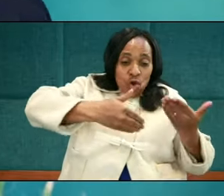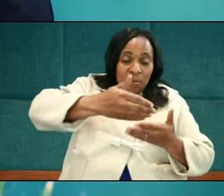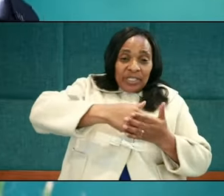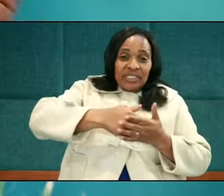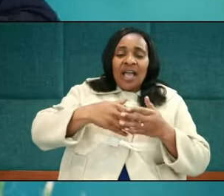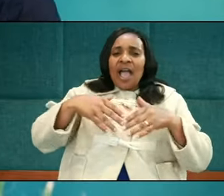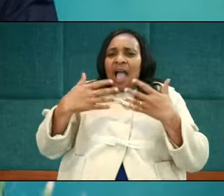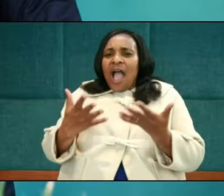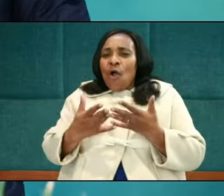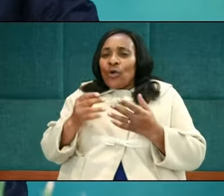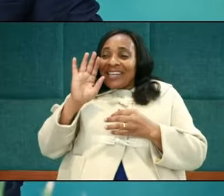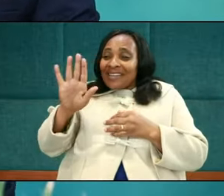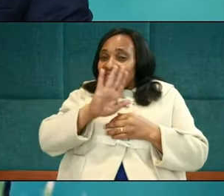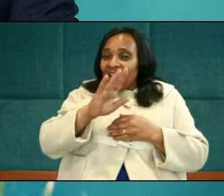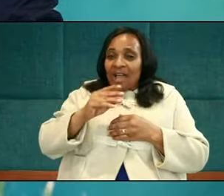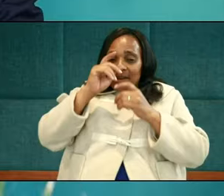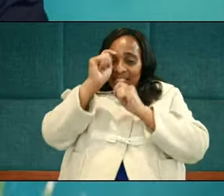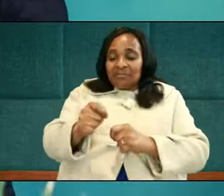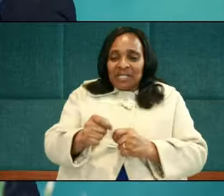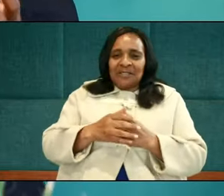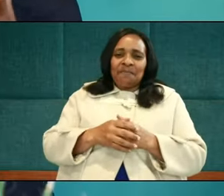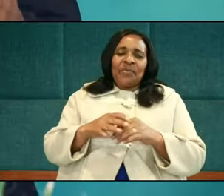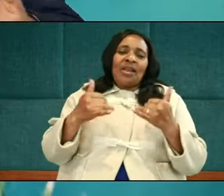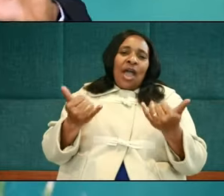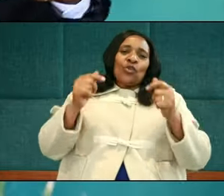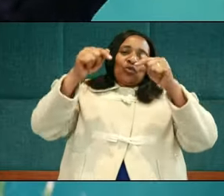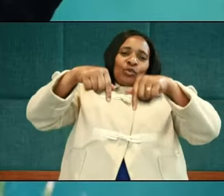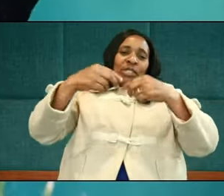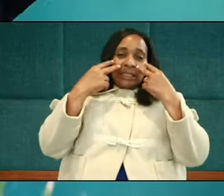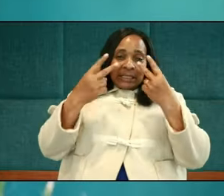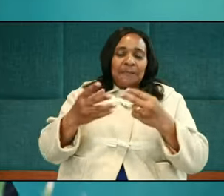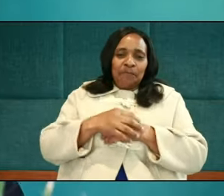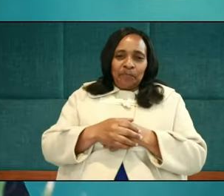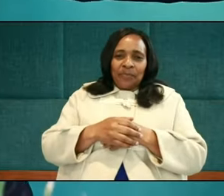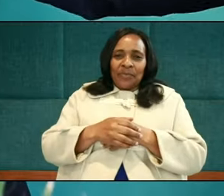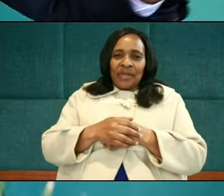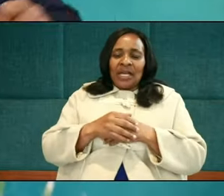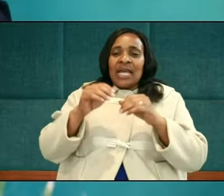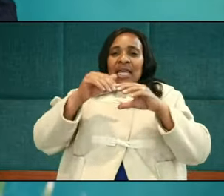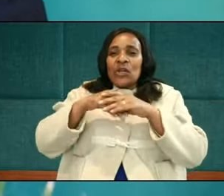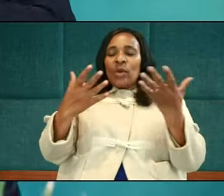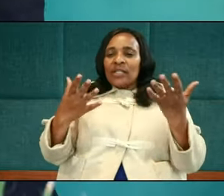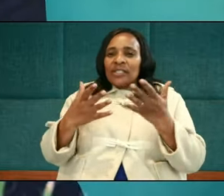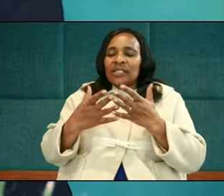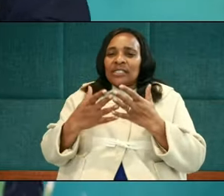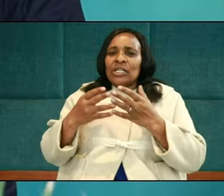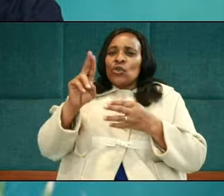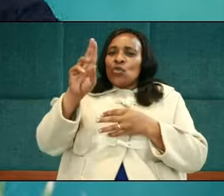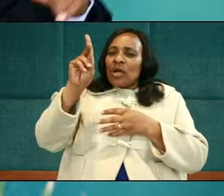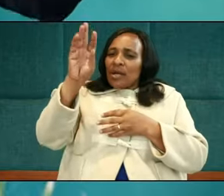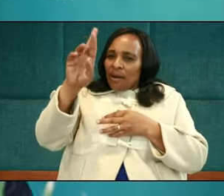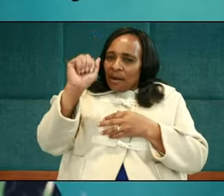in other, you know, respects. friends, today we see shore foes in Ukraine.